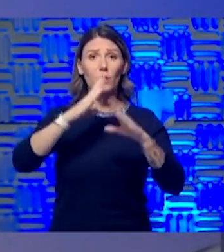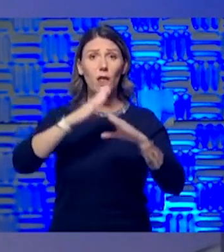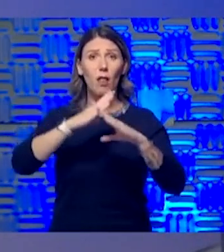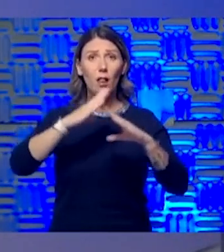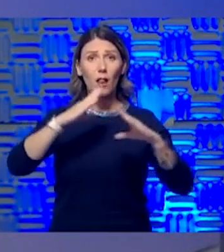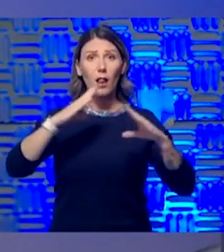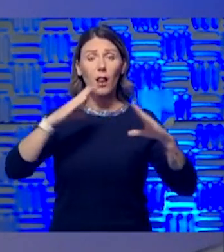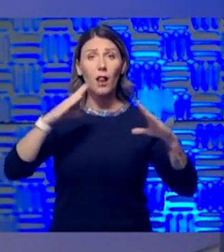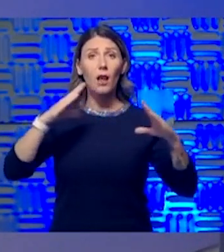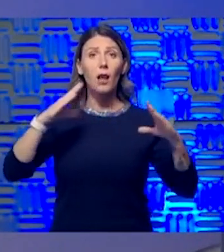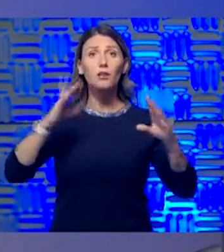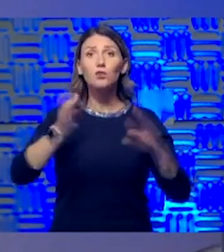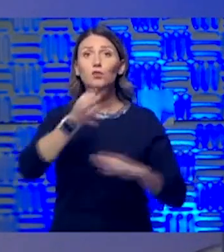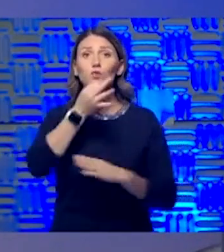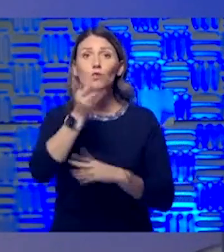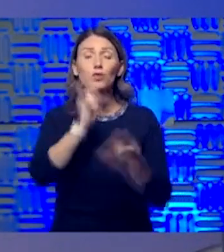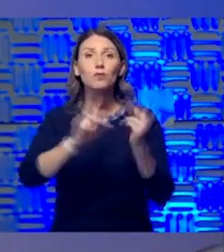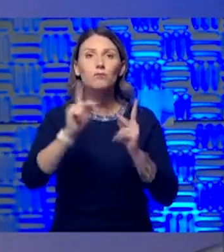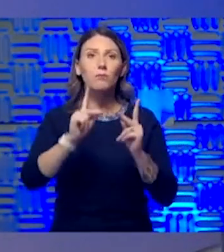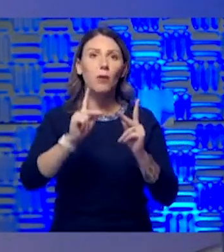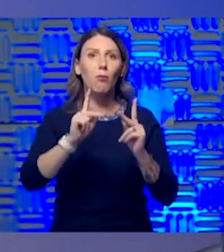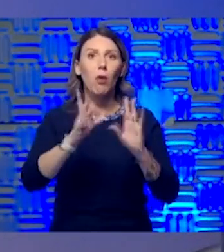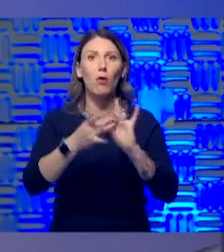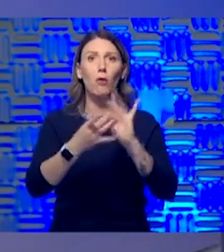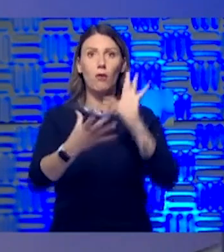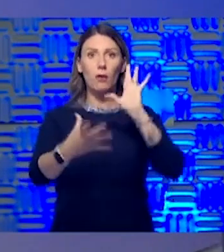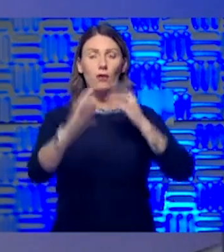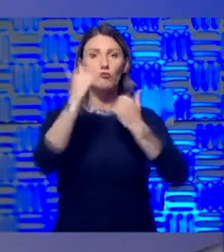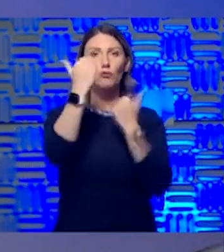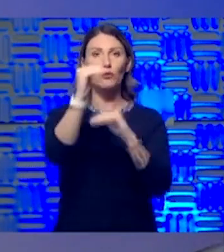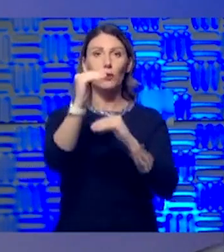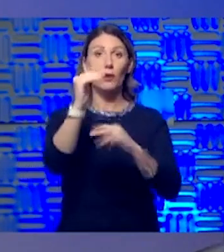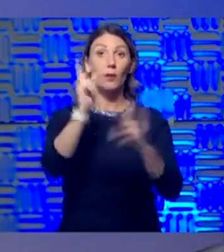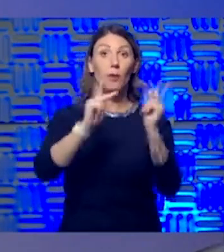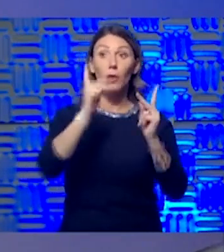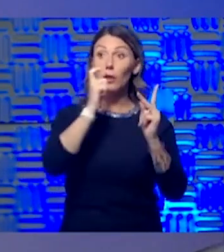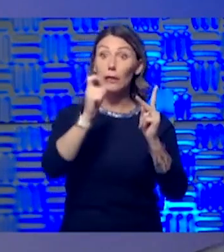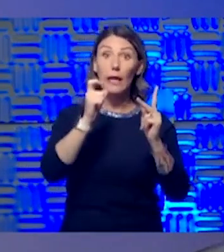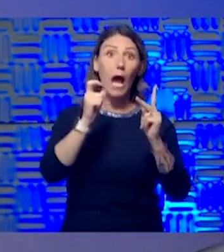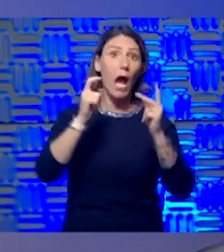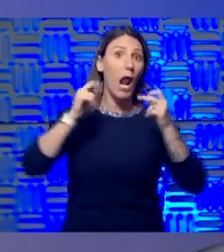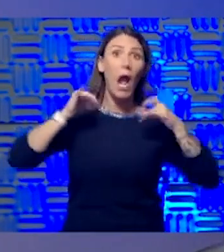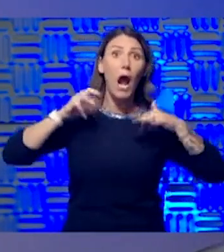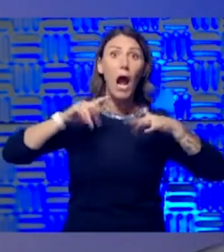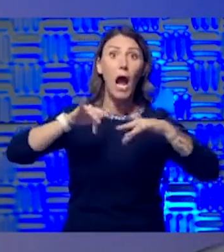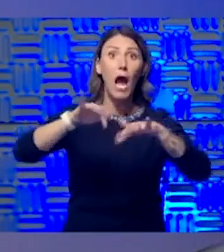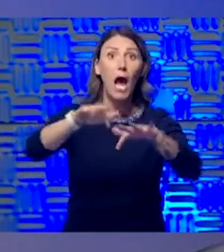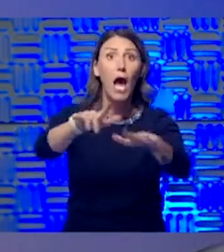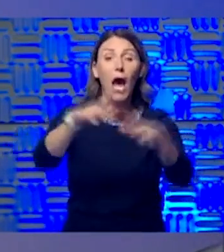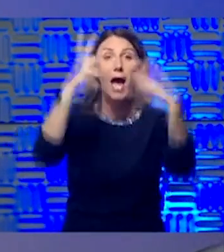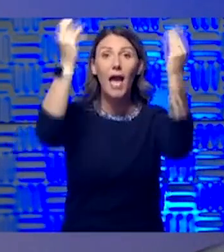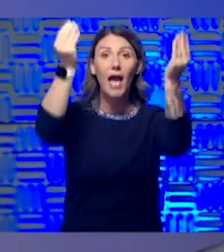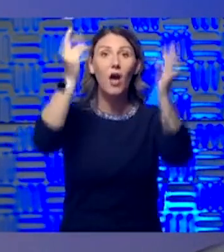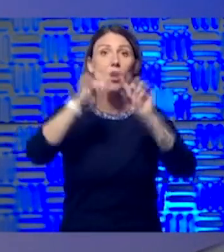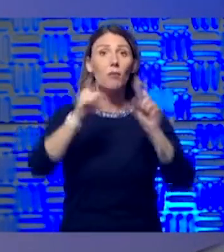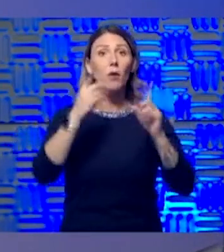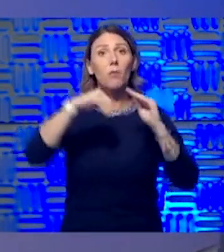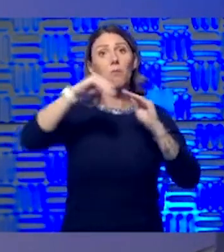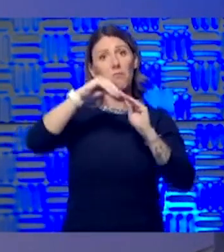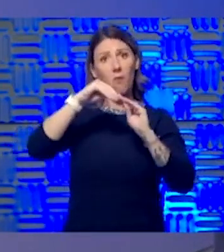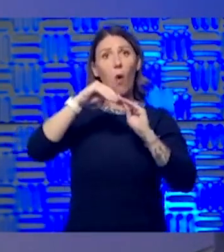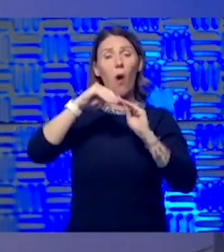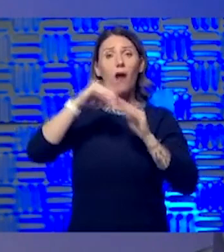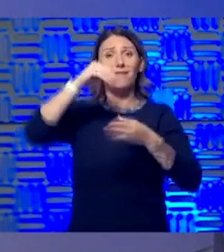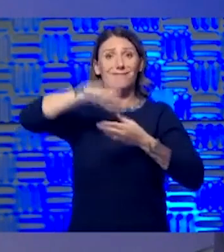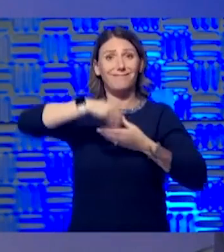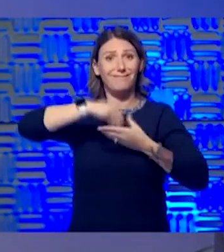released their restrictions, people weren't rushing out into the street. They were still cautious and timid about doing it. But eventually, as we move further into this, depending